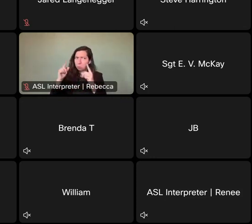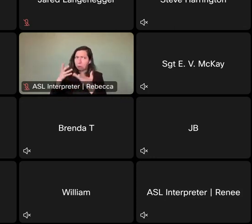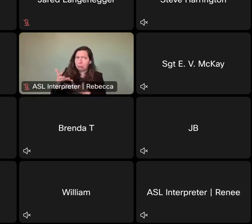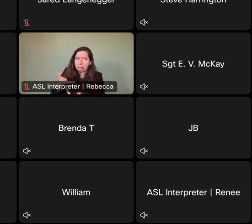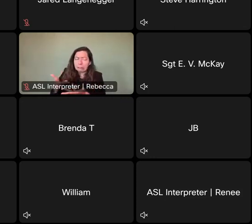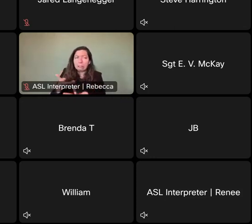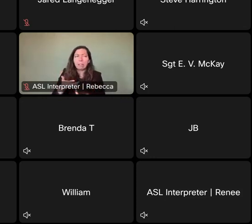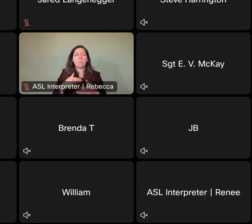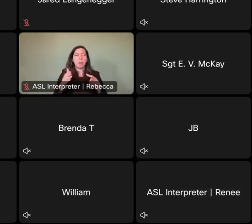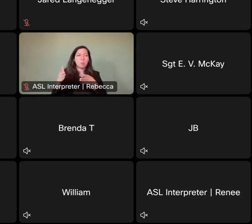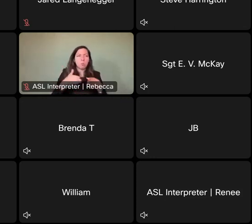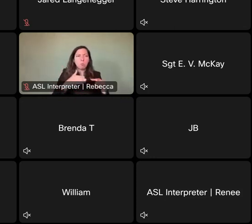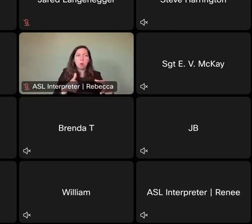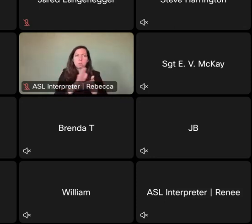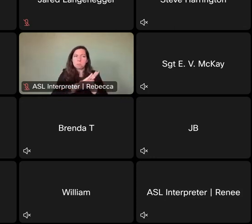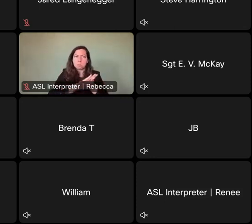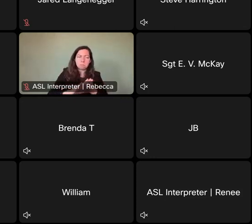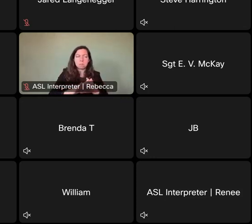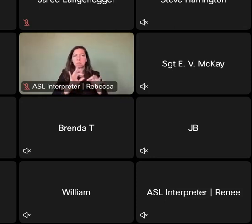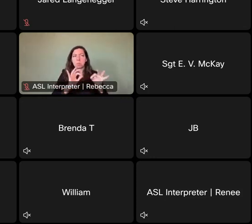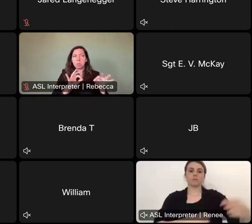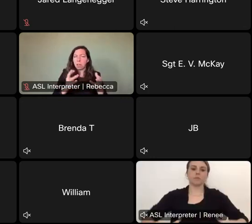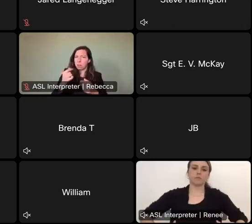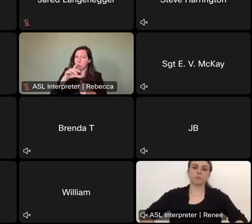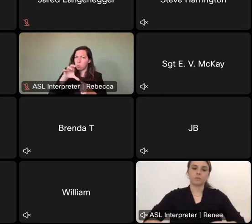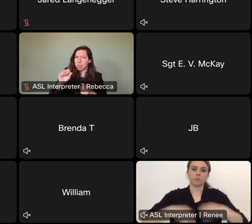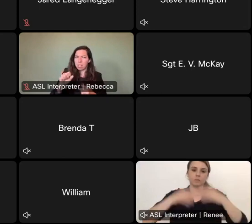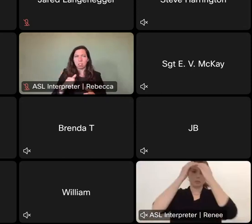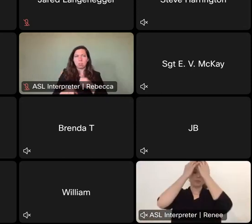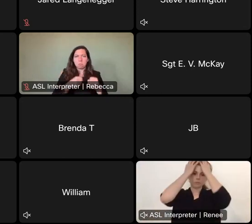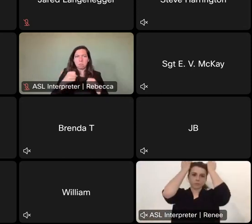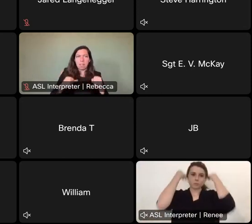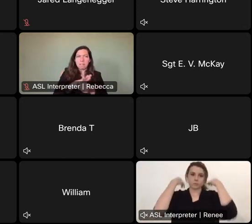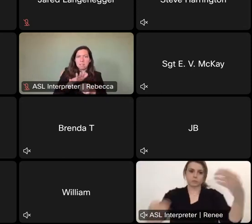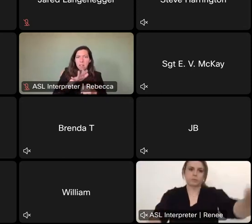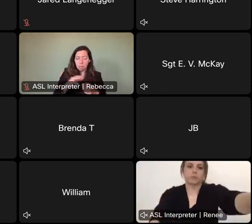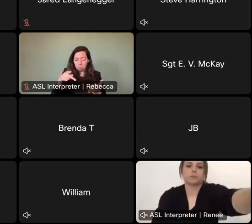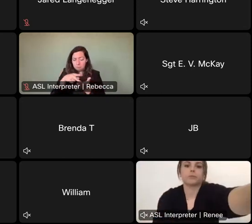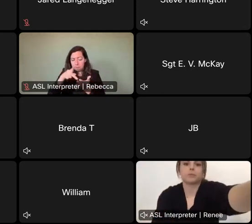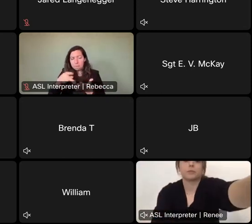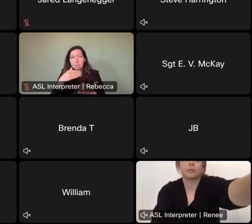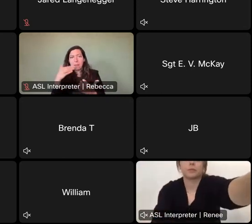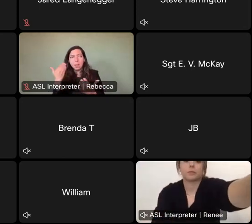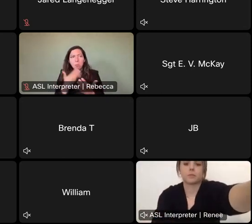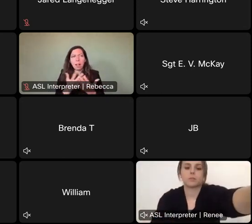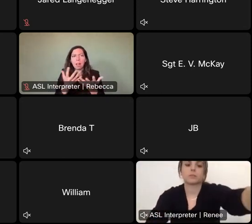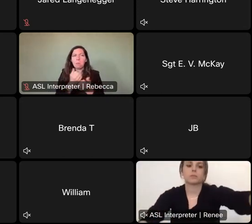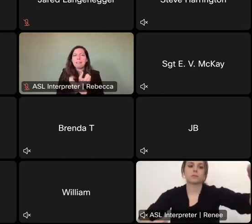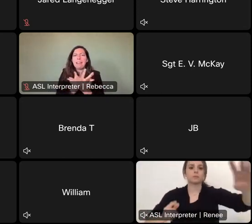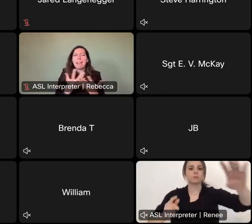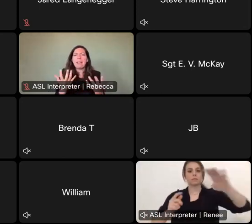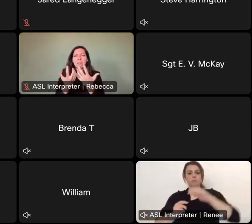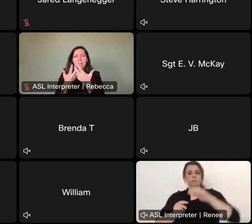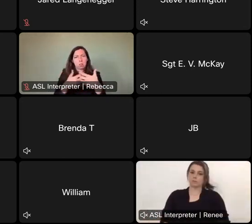Rangers to be staffed. I want them to be paid reasonably well. I want all of this stuff to work out. Um, the